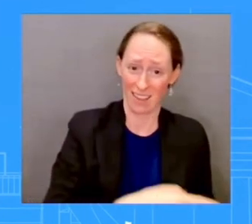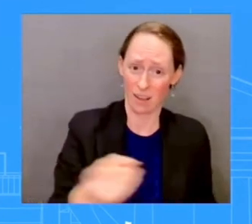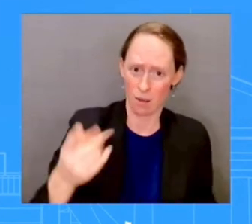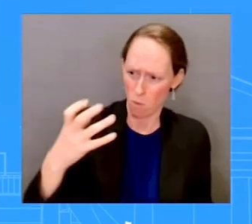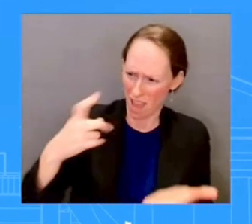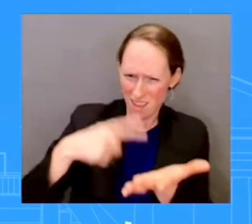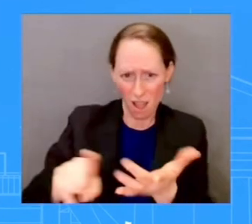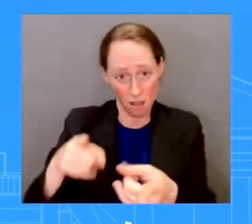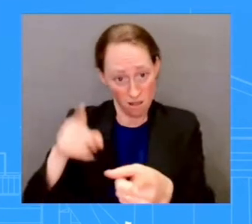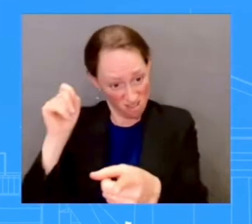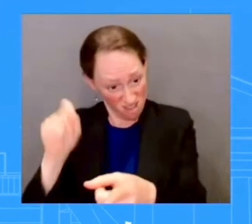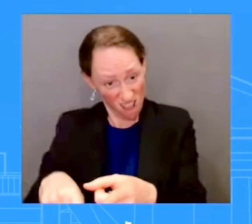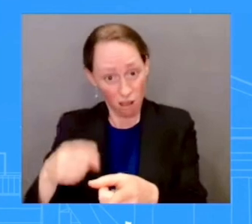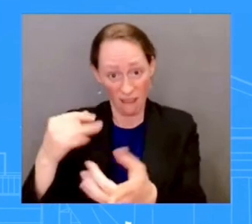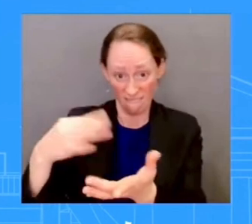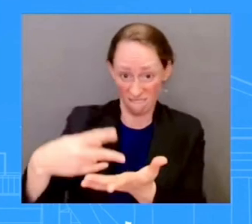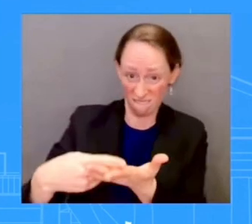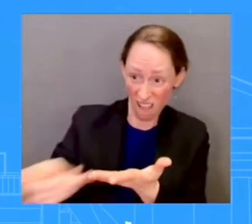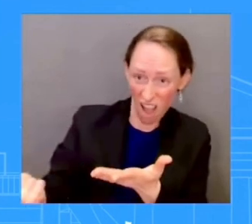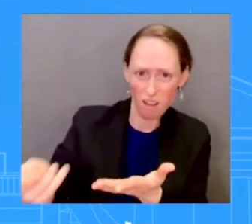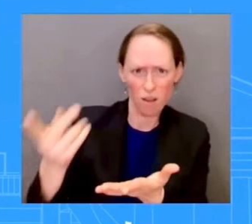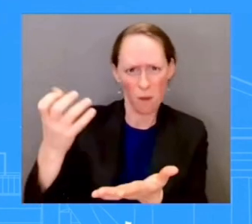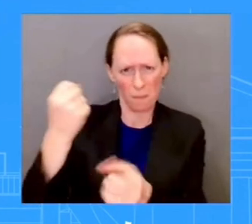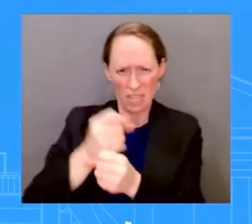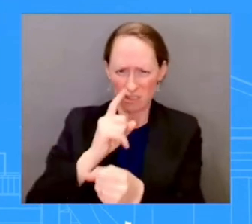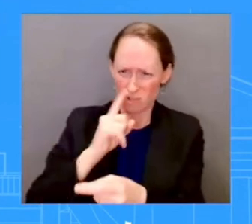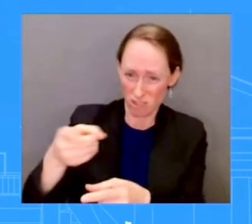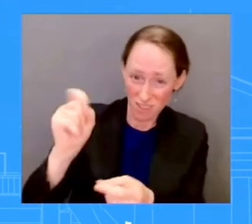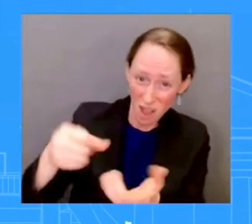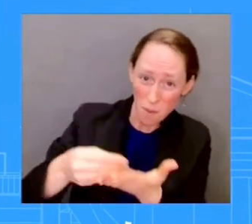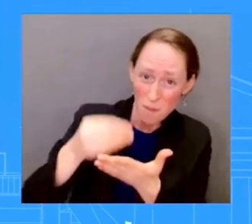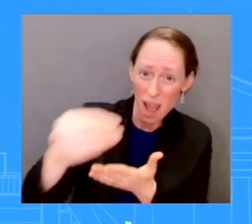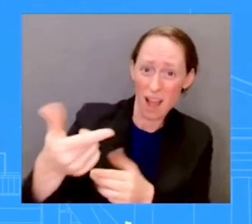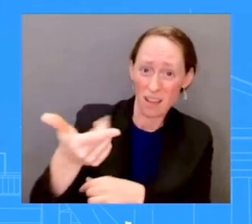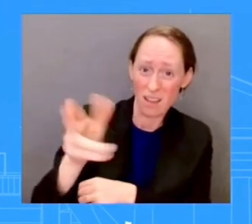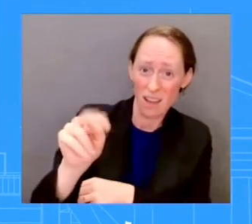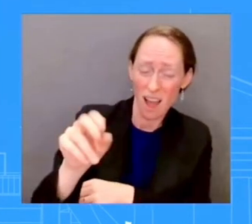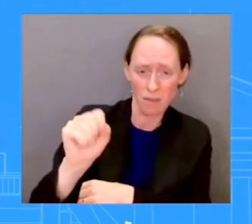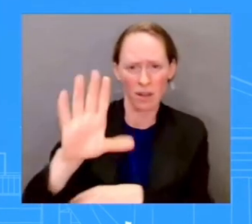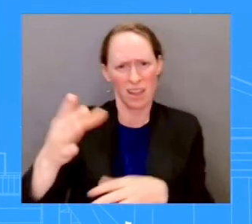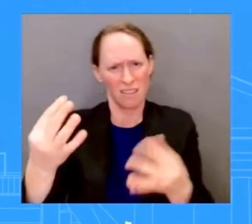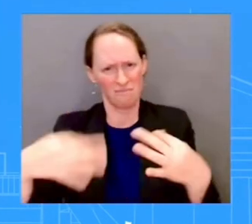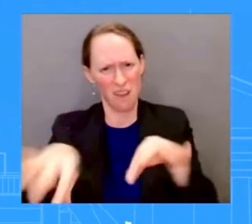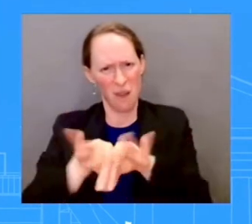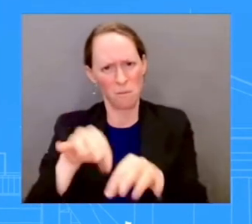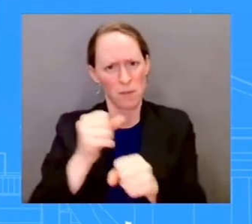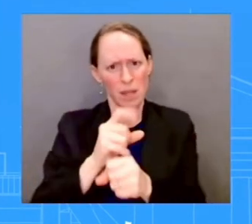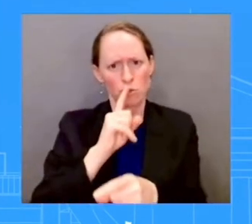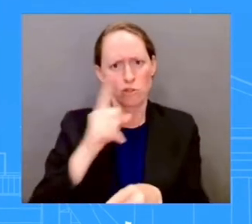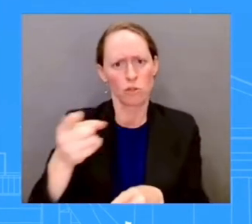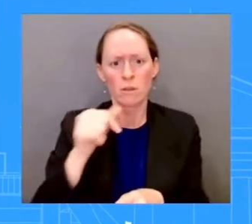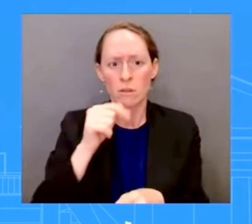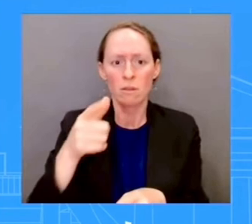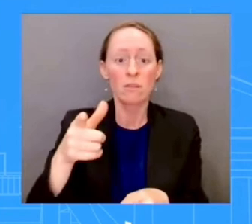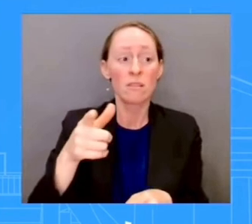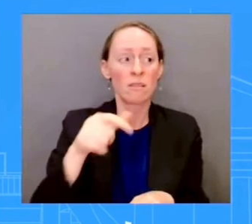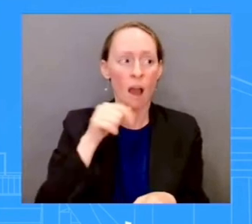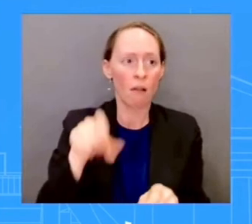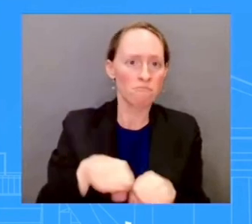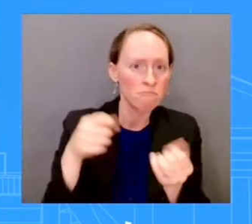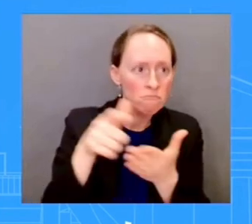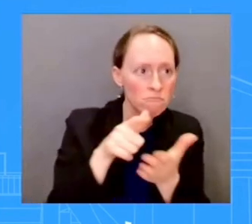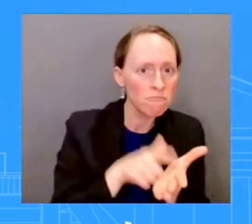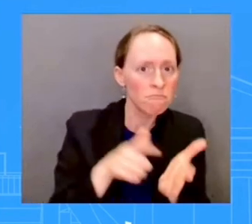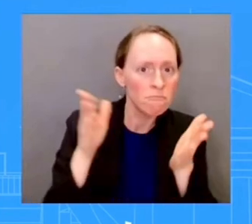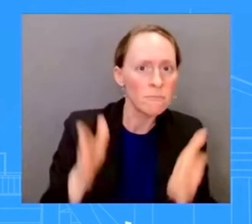keep dangerous weapons out of the hands of criminals. This administration respects the right of responsible gun owners while also